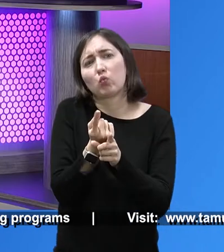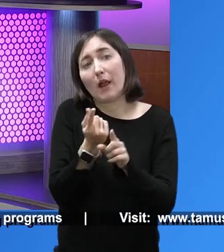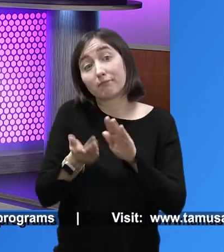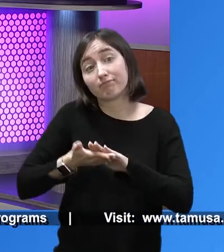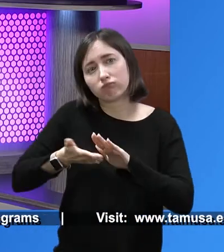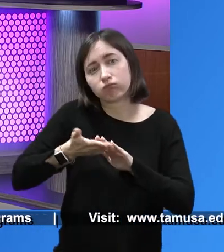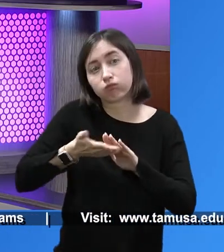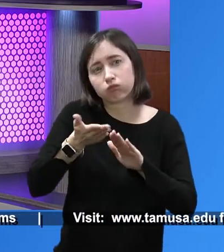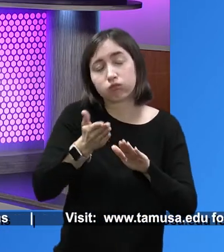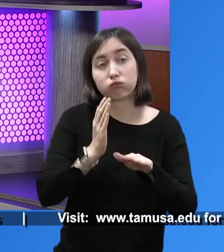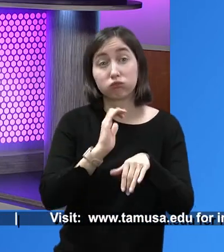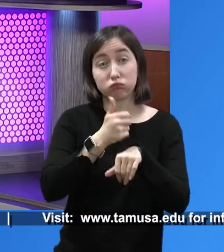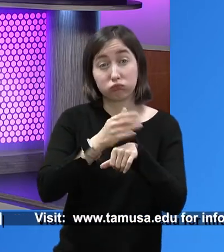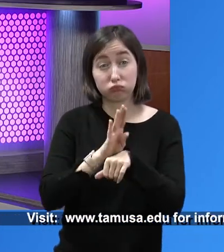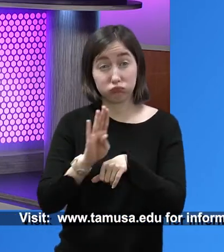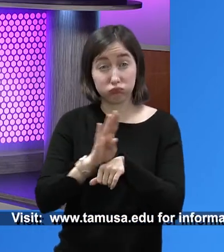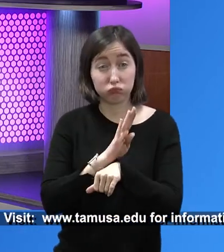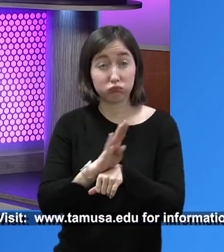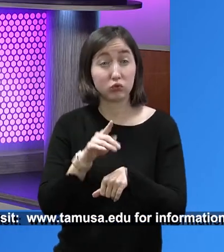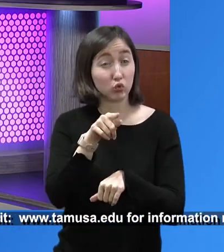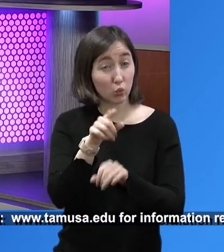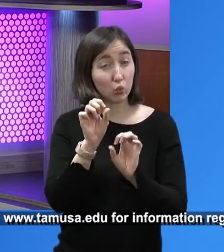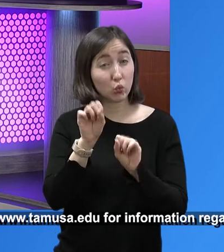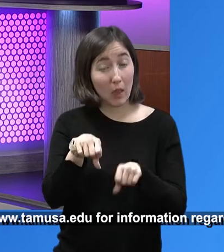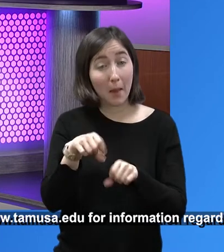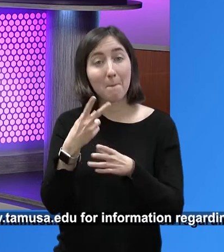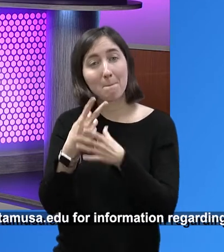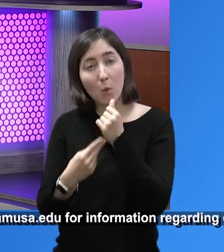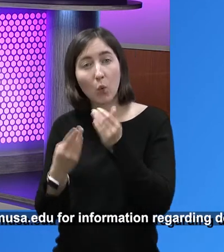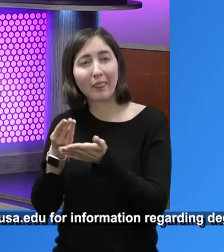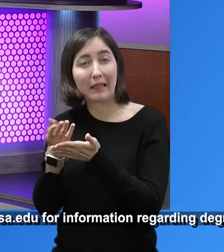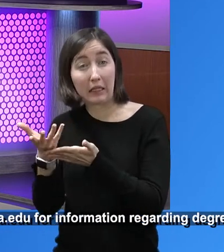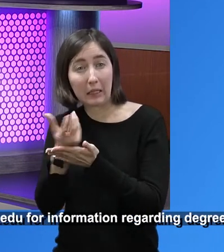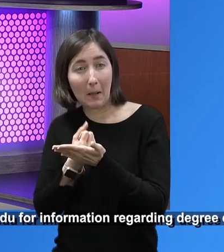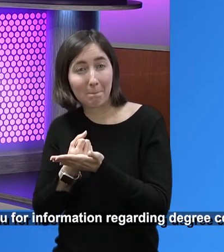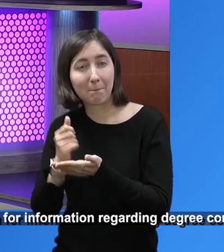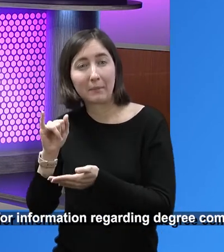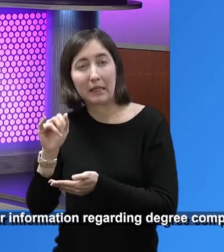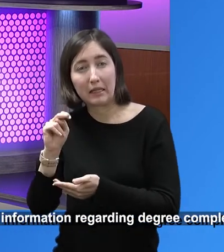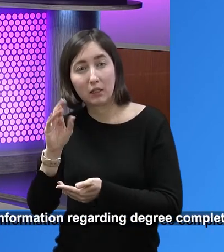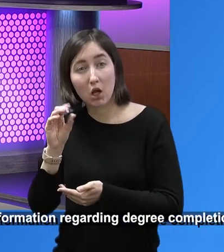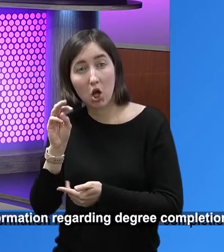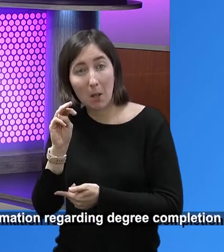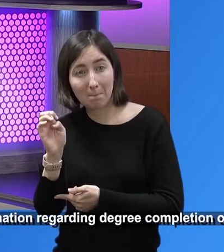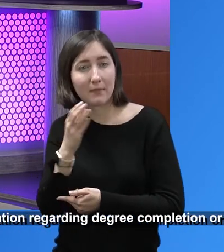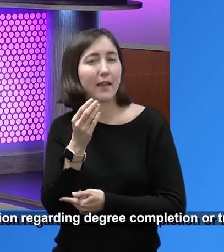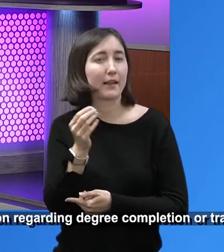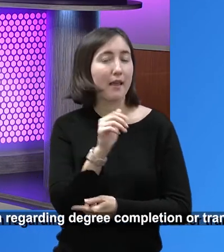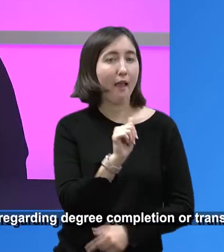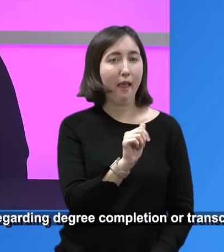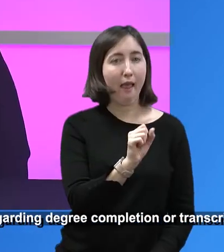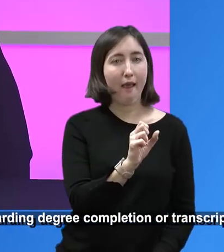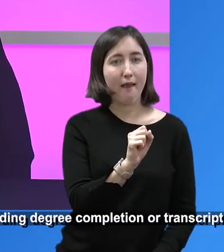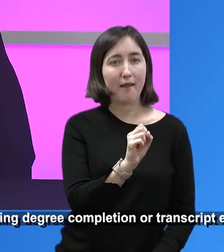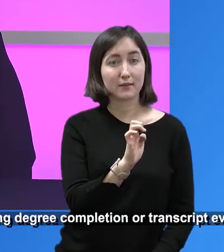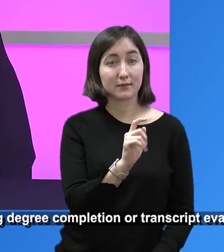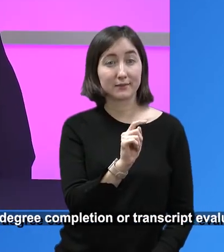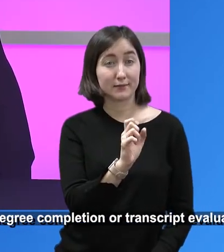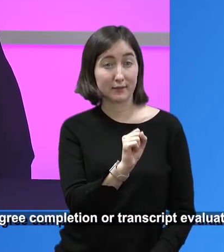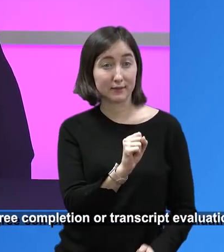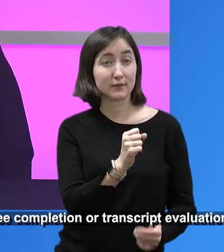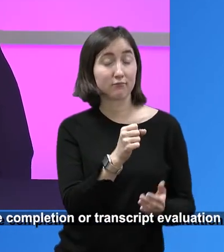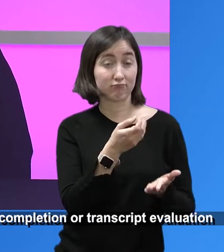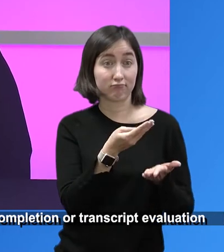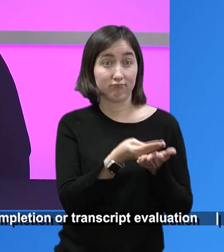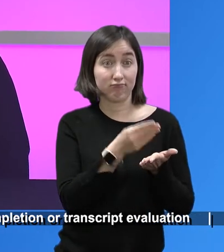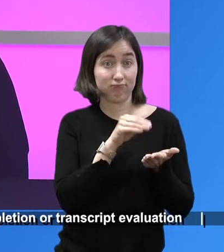you, you see that in your customers too, right? Absolutely. Yeah. So, you know, I see the ones that come unprepared. They say, just what